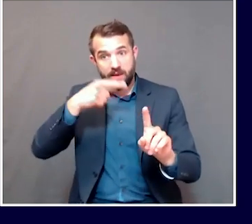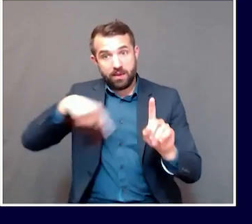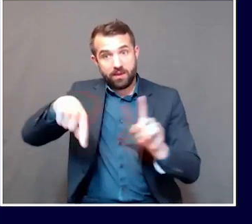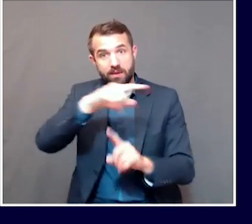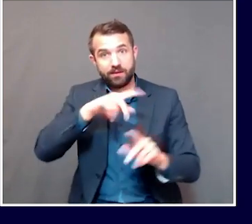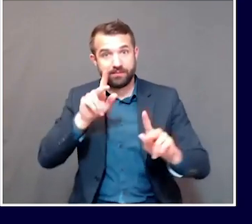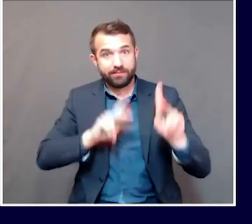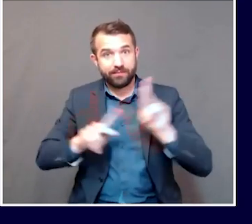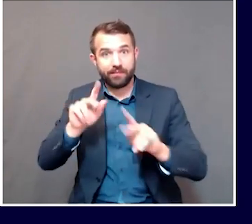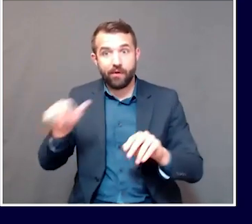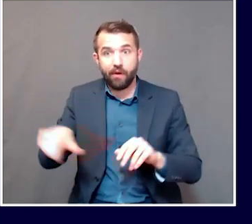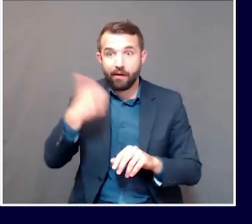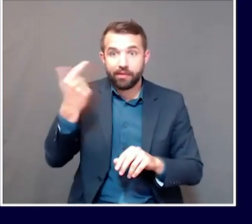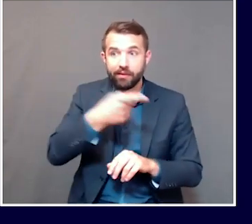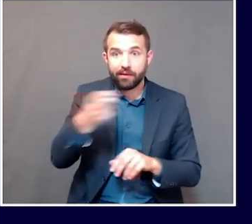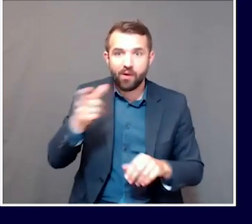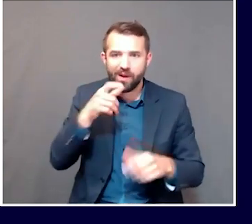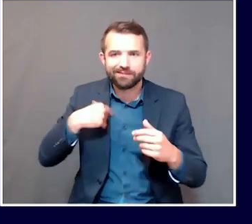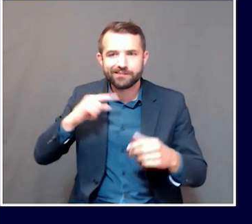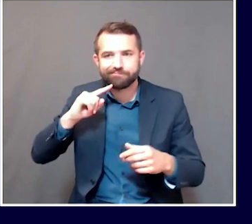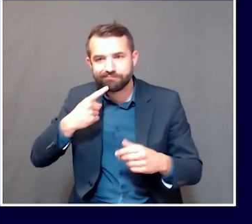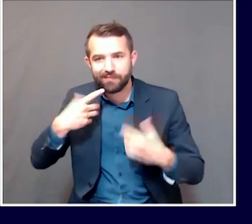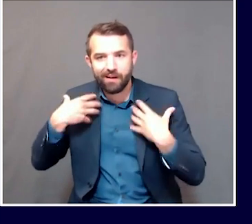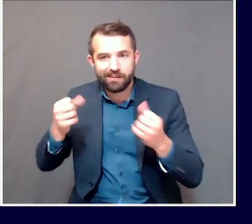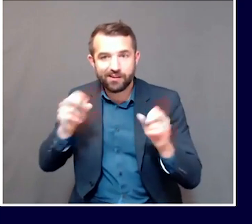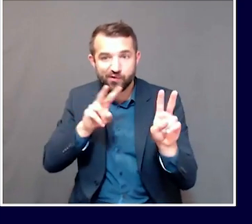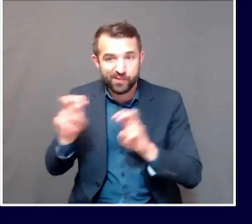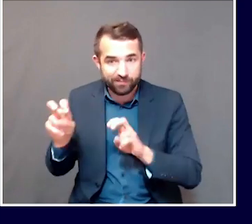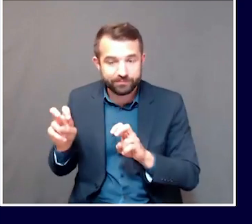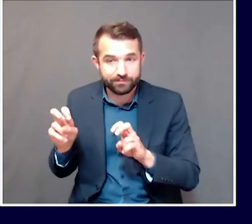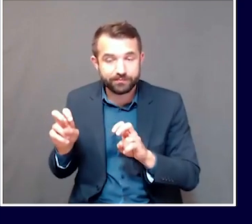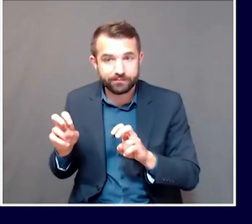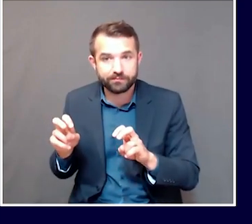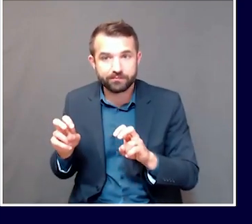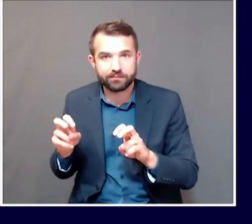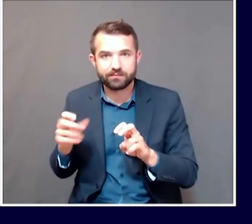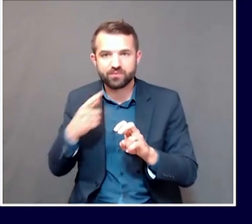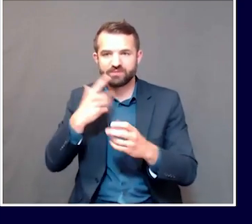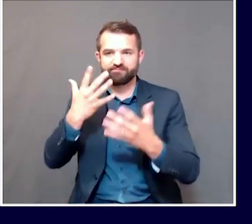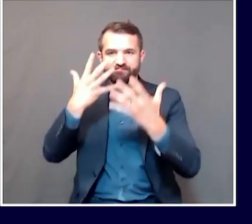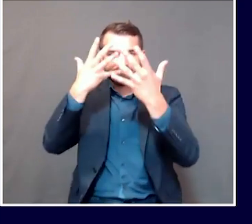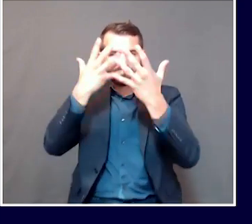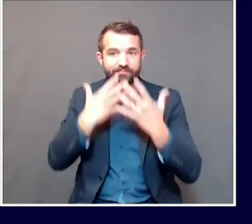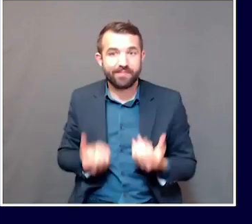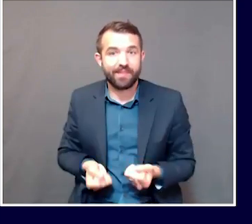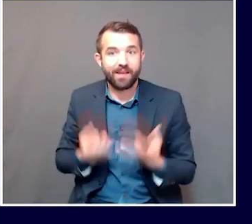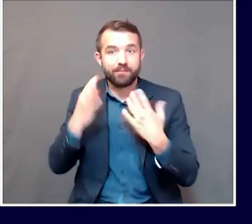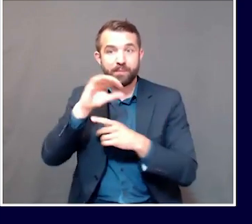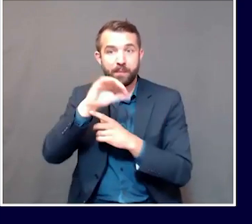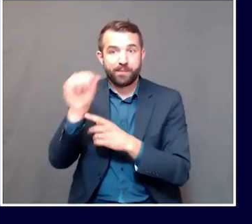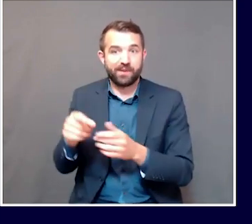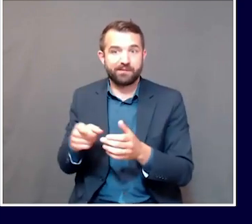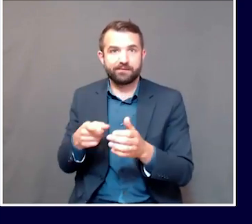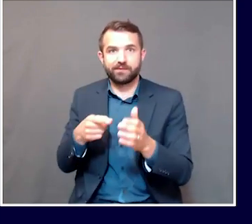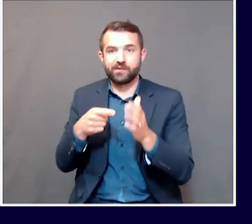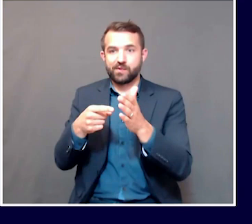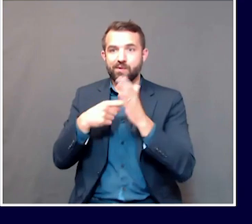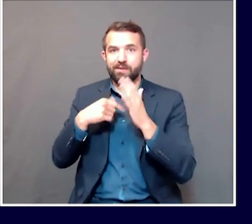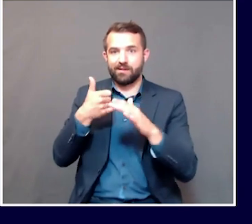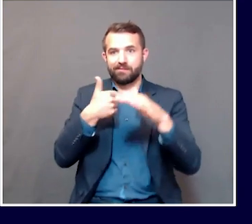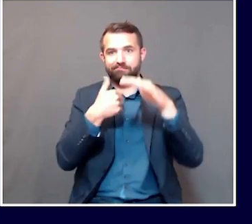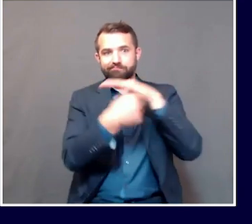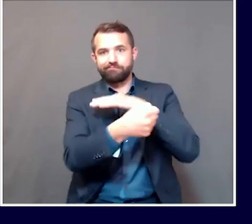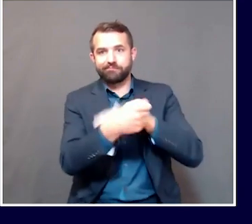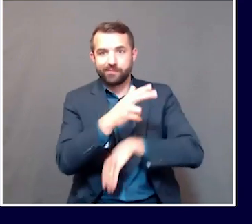have pre-existing conditions, the unfortunately the percentage of those individuals who require hospitalization and who pass